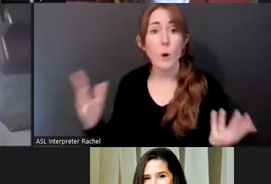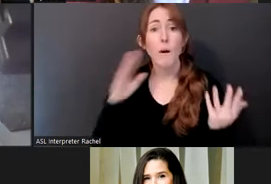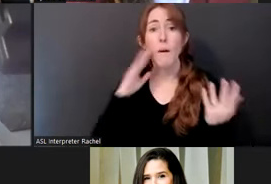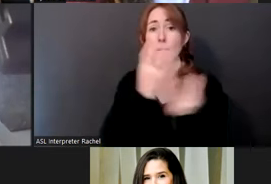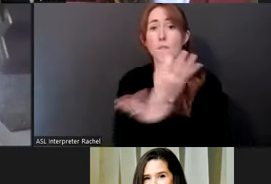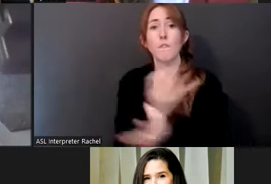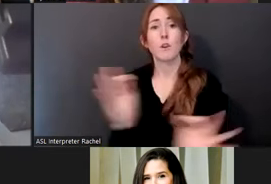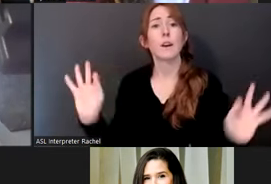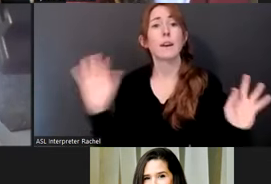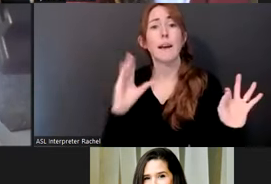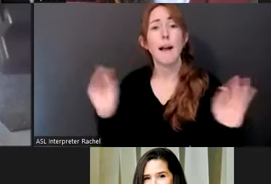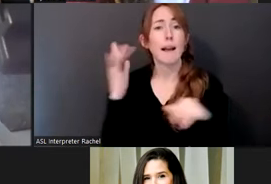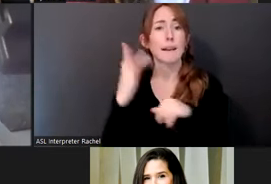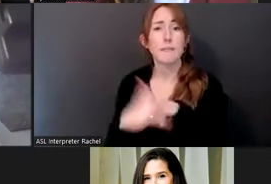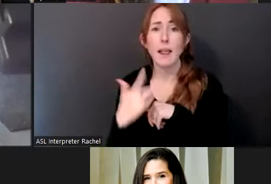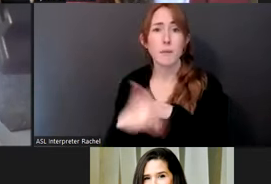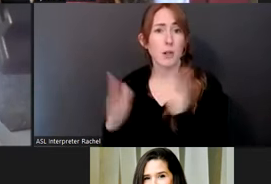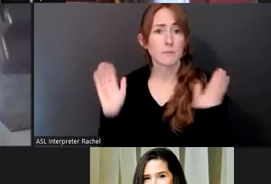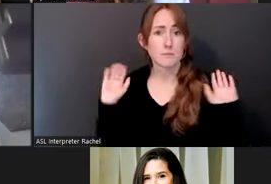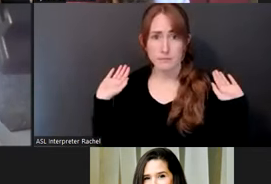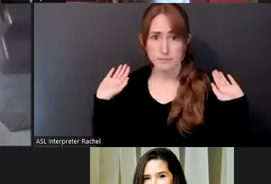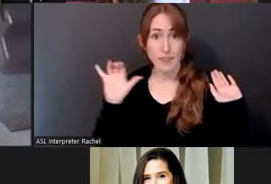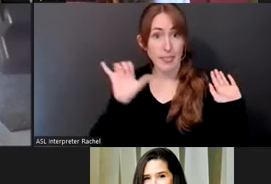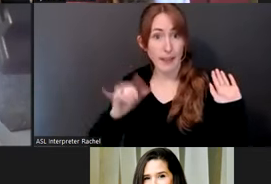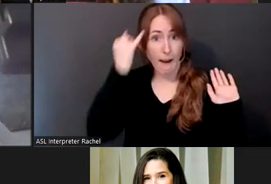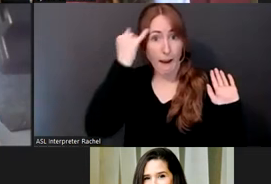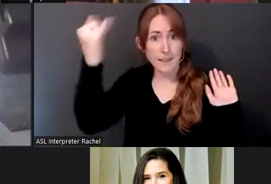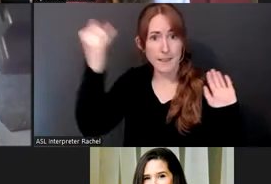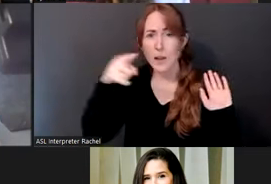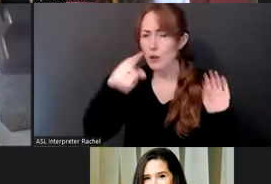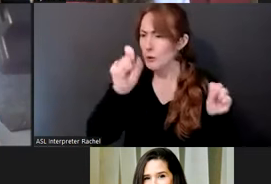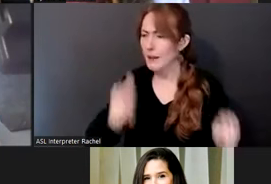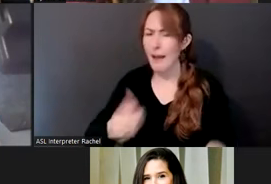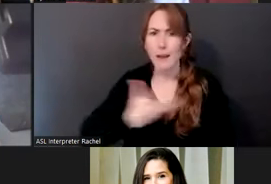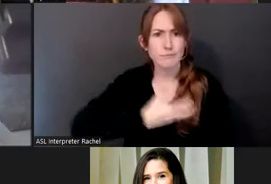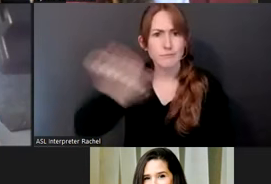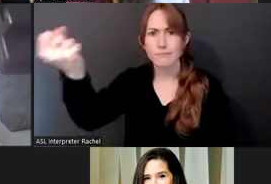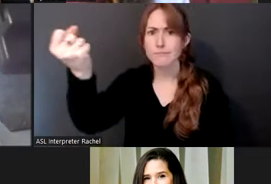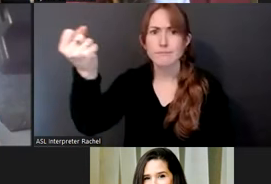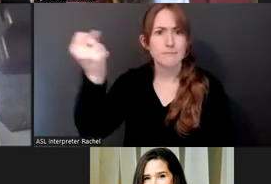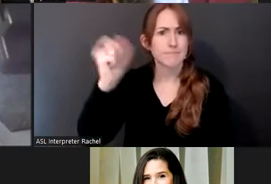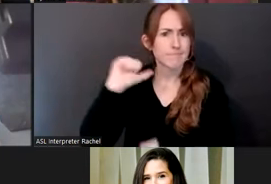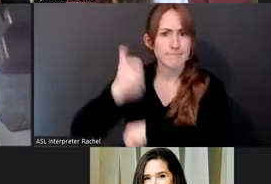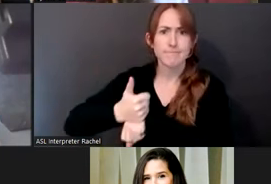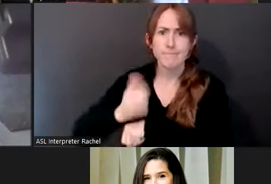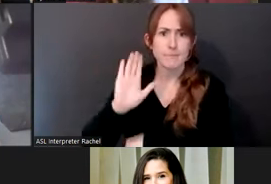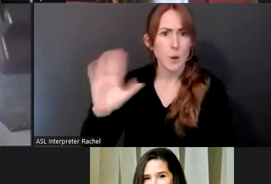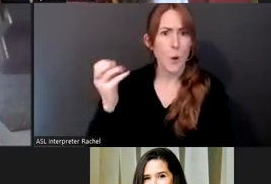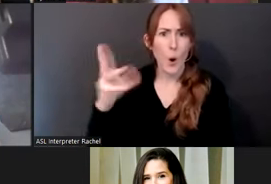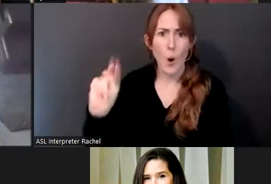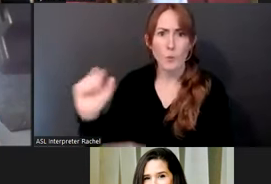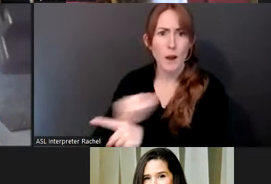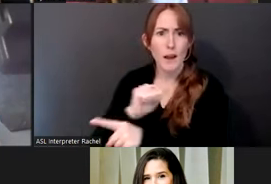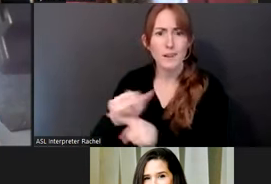available for you to use. You can take those ideas and implement them into your own practice, and you do not need to get